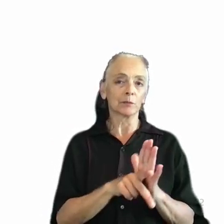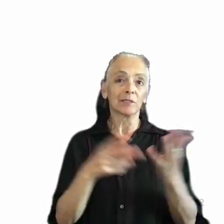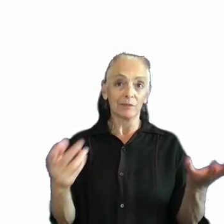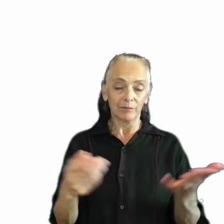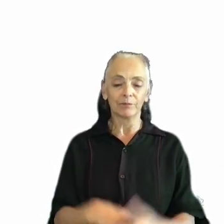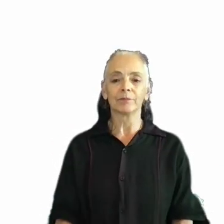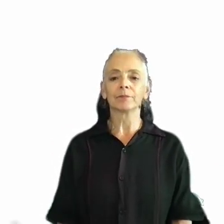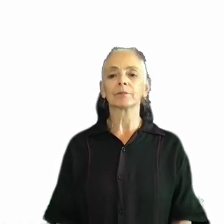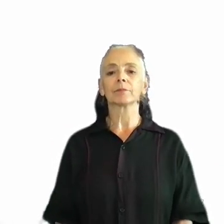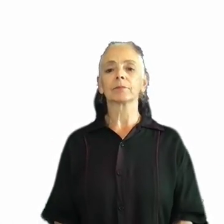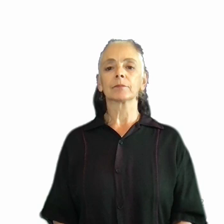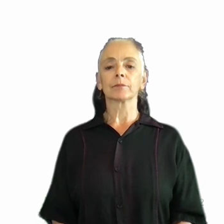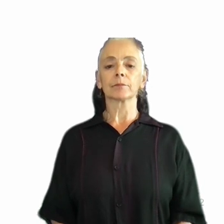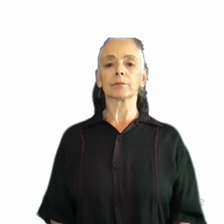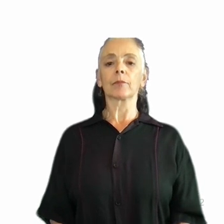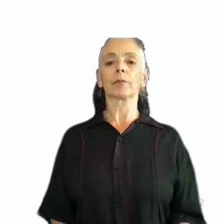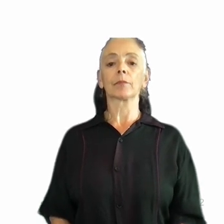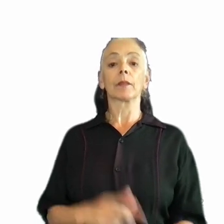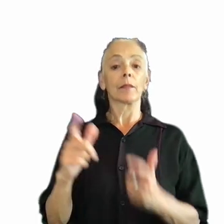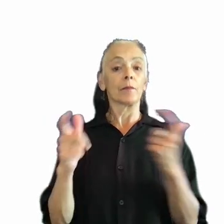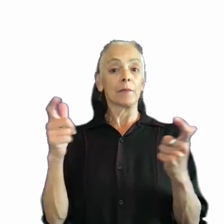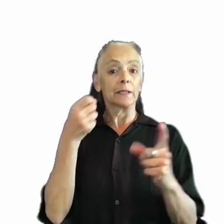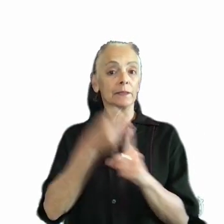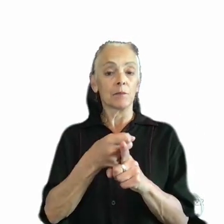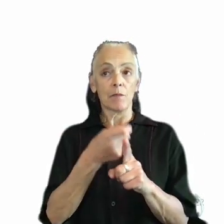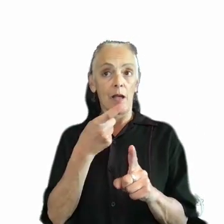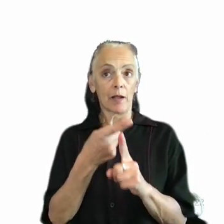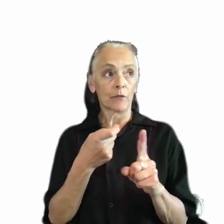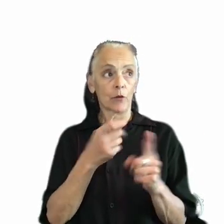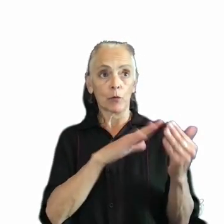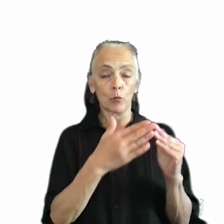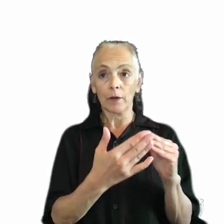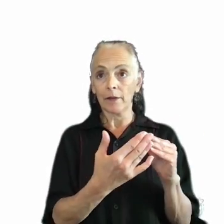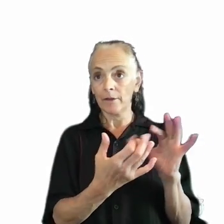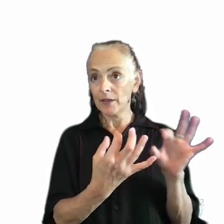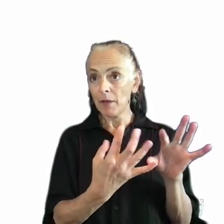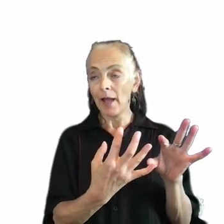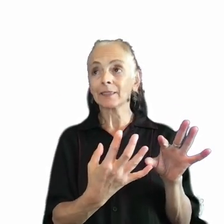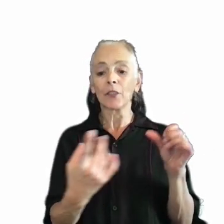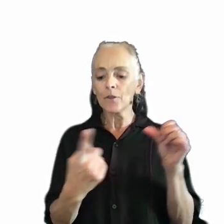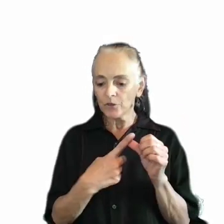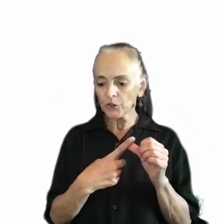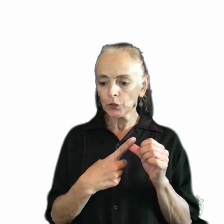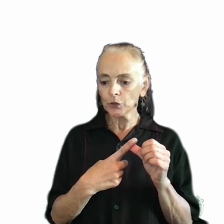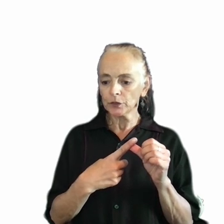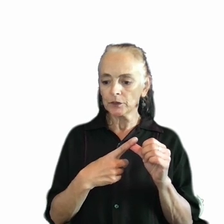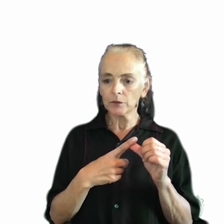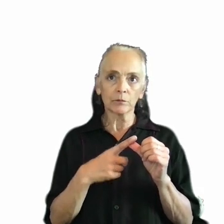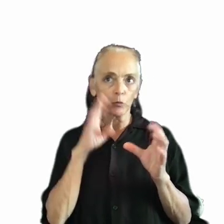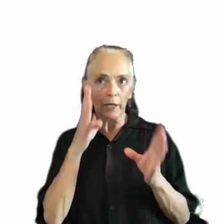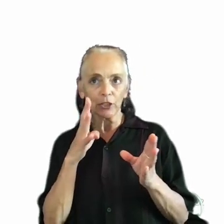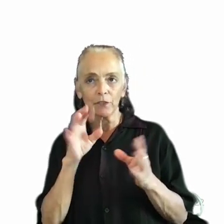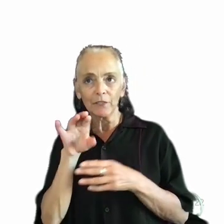The biggest impact that that community feedback had was actually that in the first iteration of the feature, it was